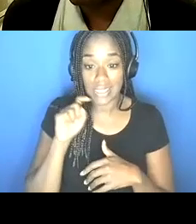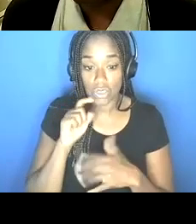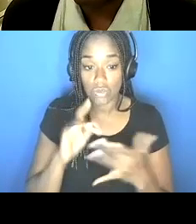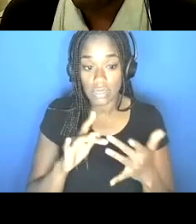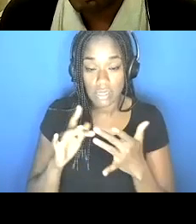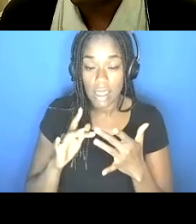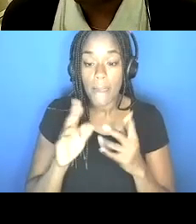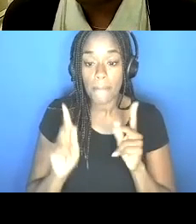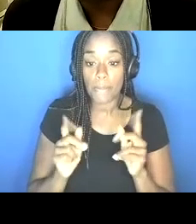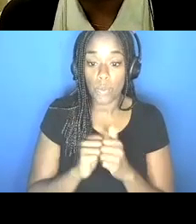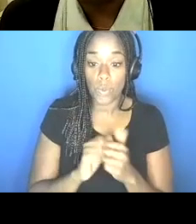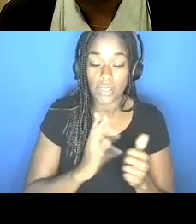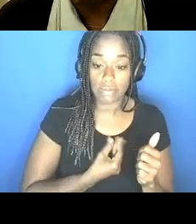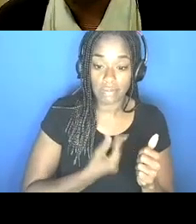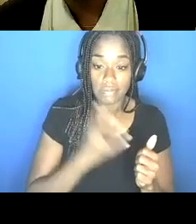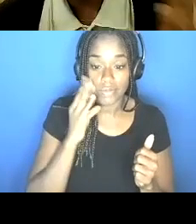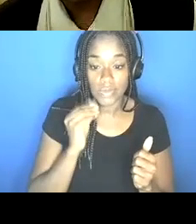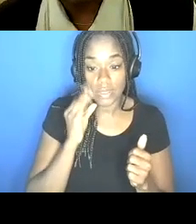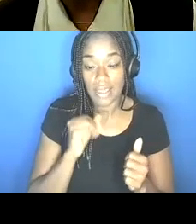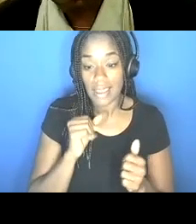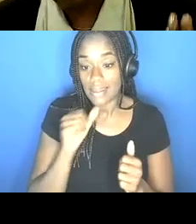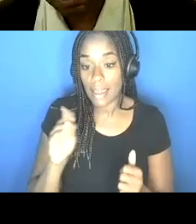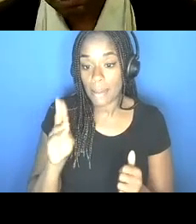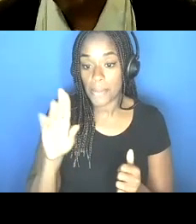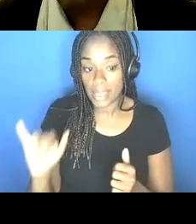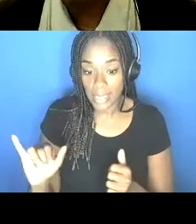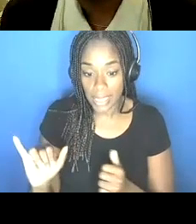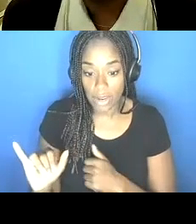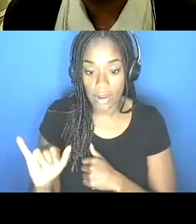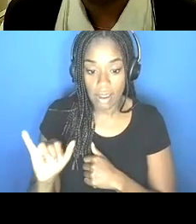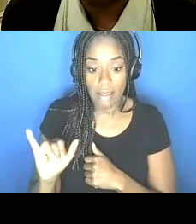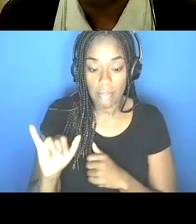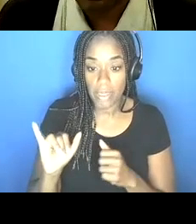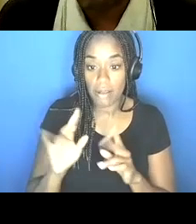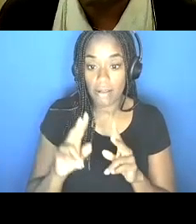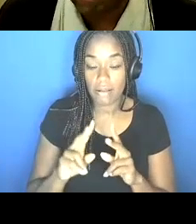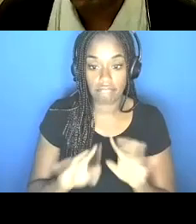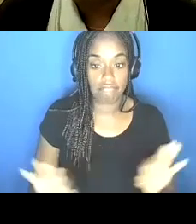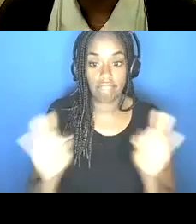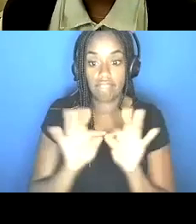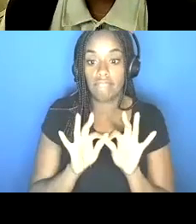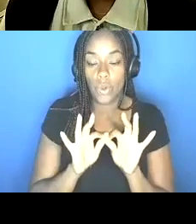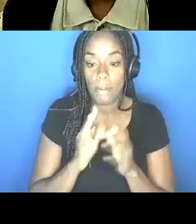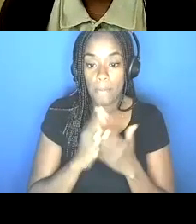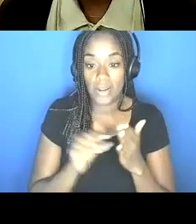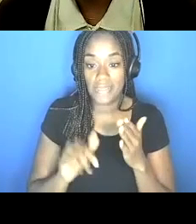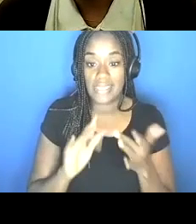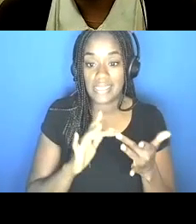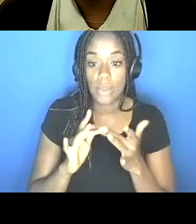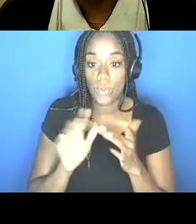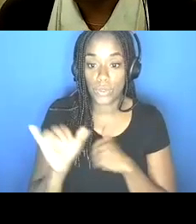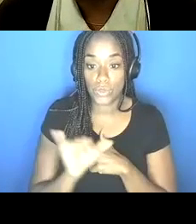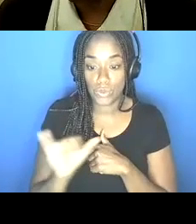experience and non-binary and non-conforming folks are also part of these parts central vital to the community and part of these networks as well. Um, we also